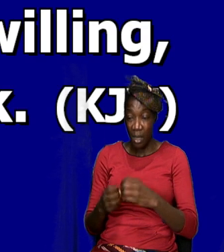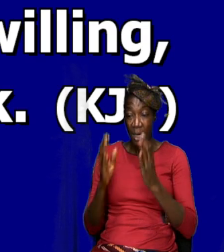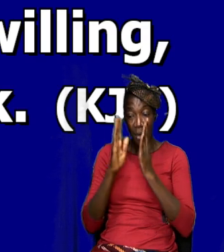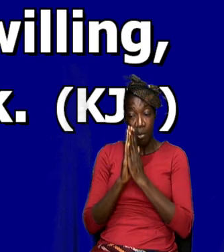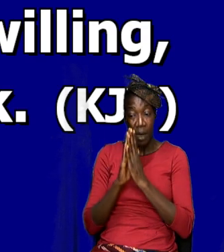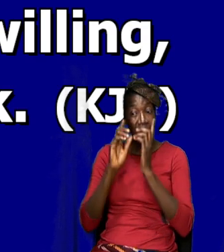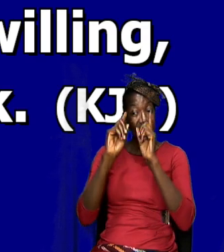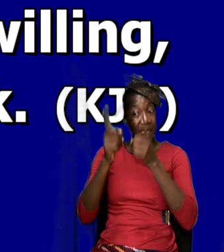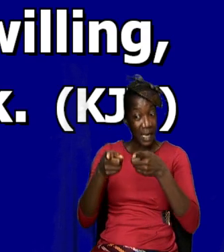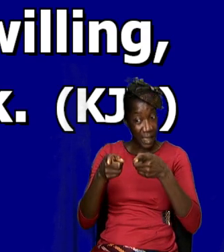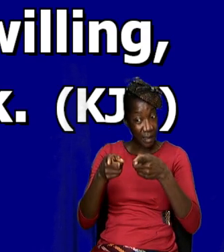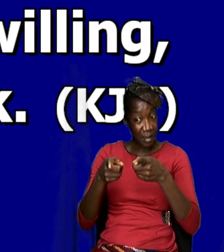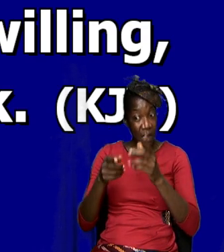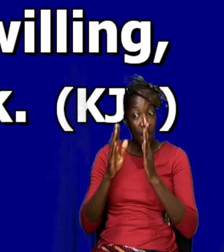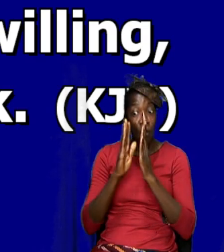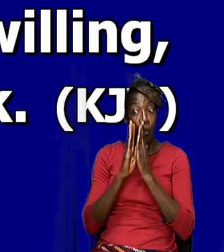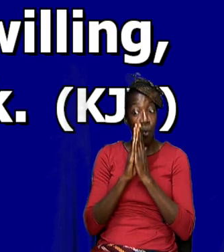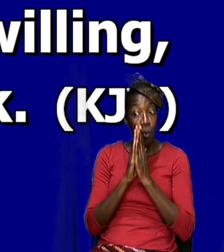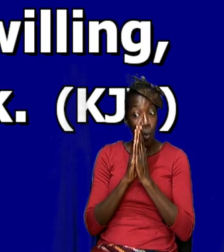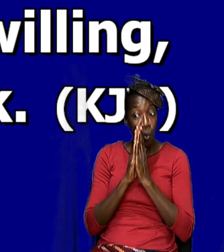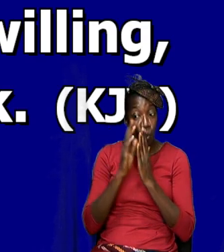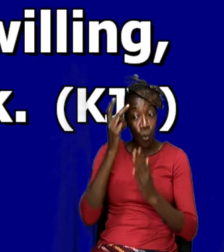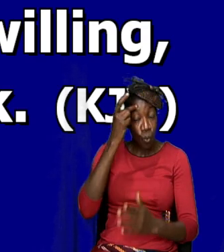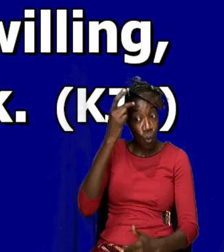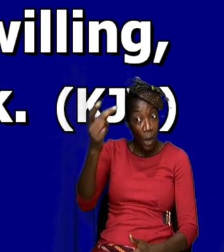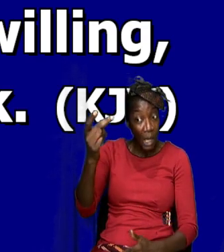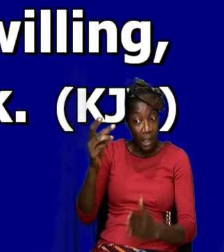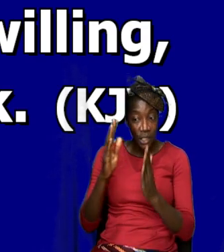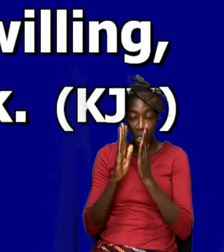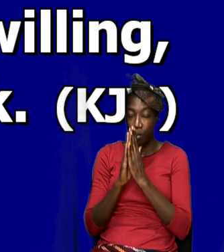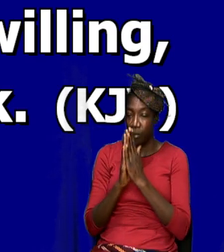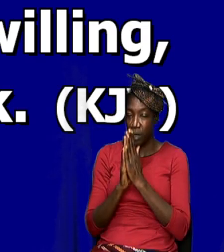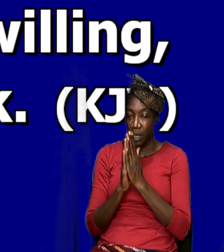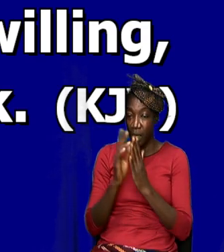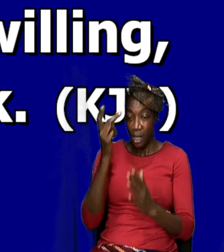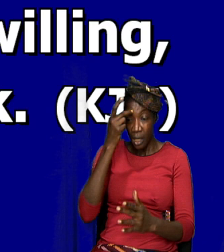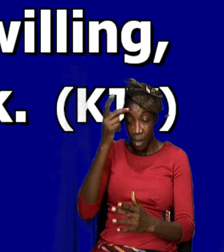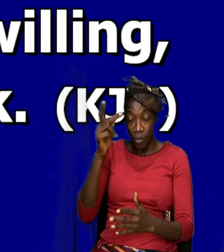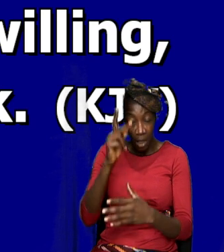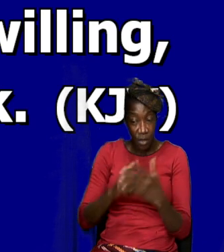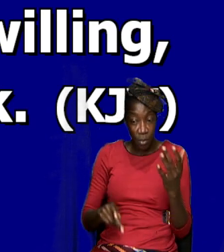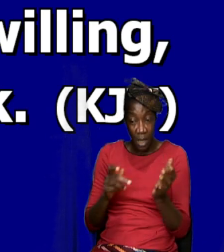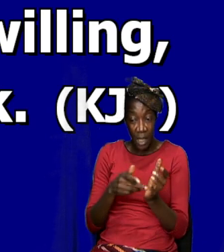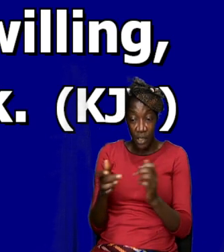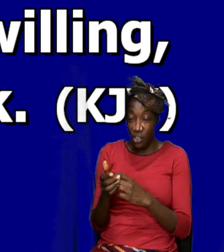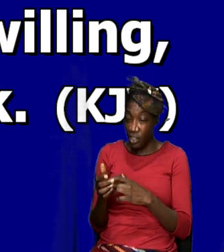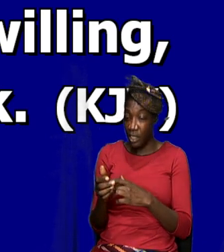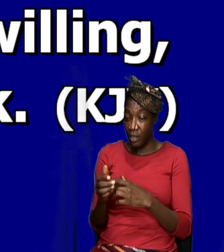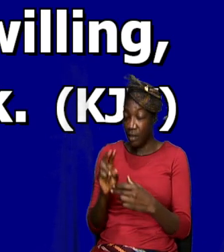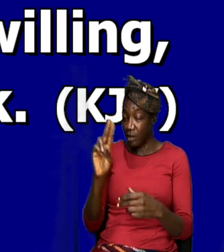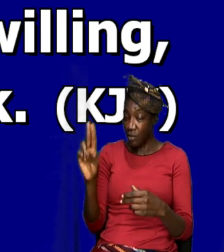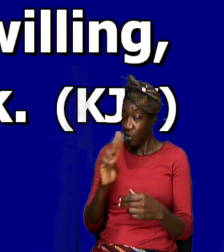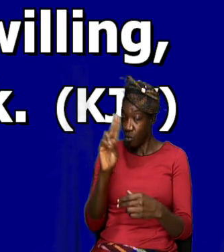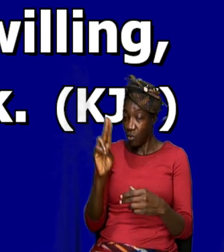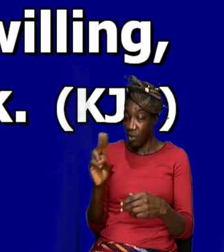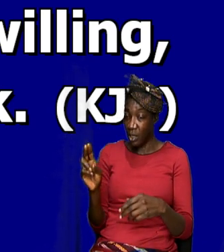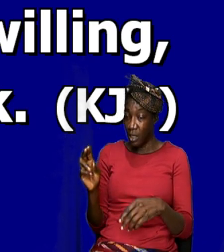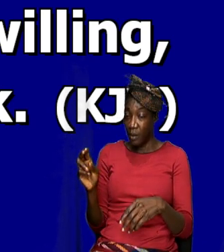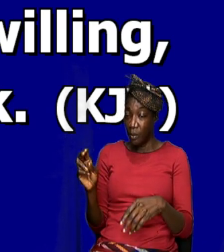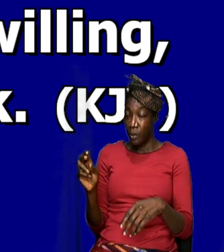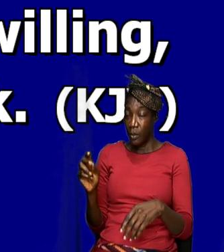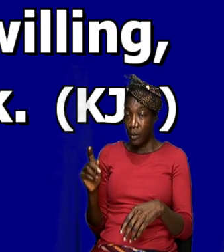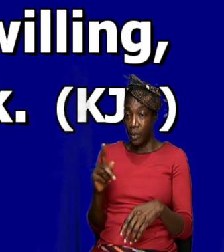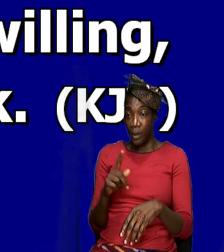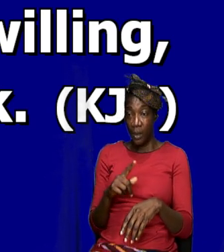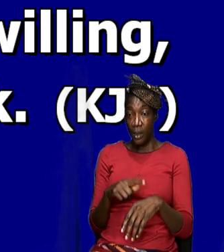Jesus is saying watch and pray now the watch part here Jesus is using a terminology that they usually